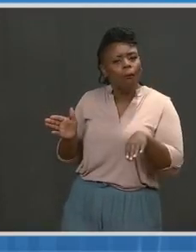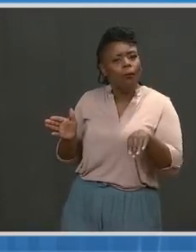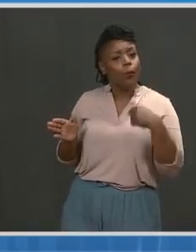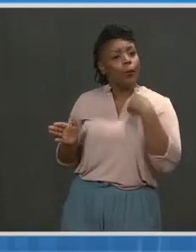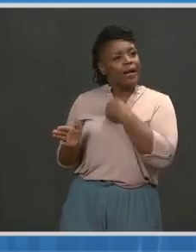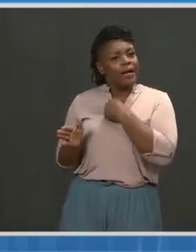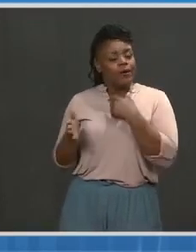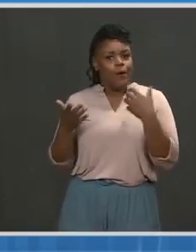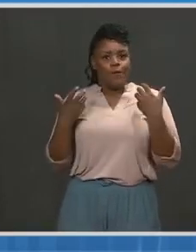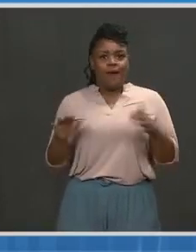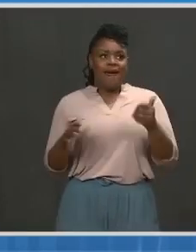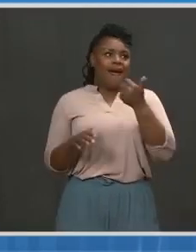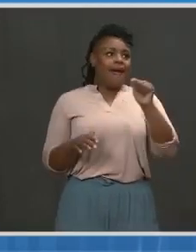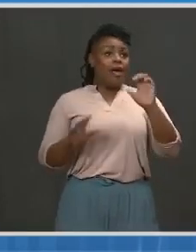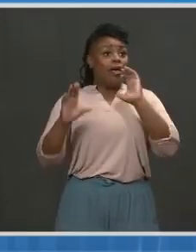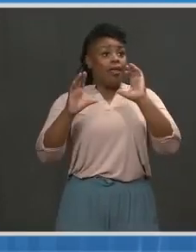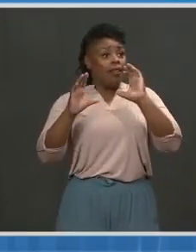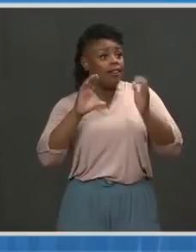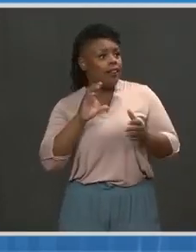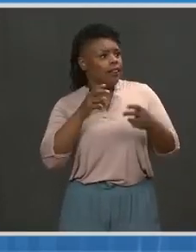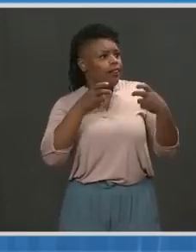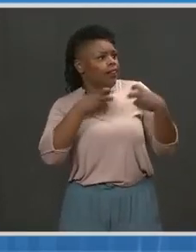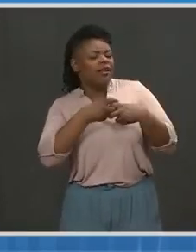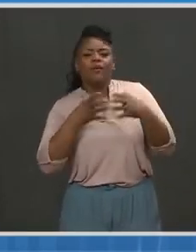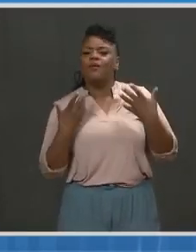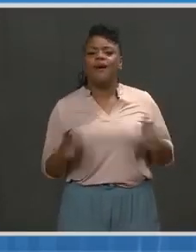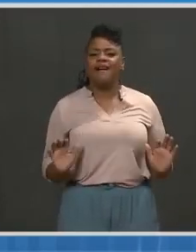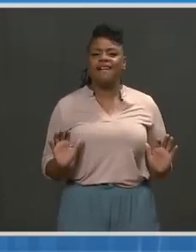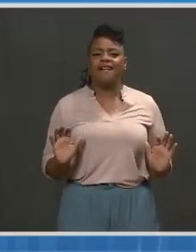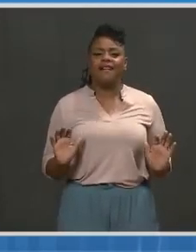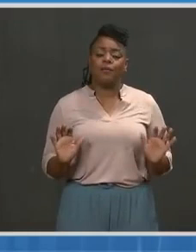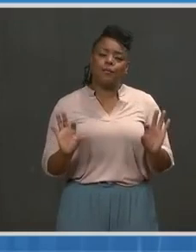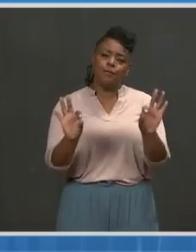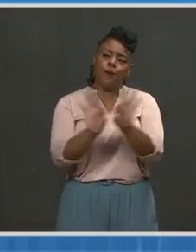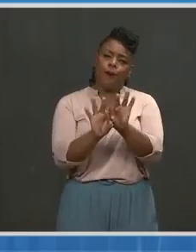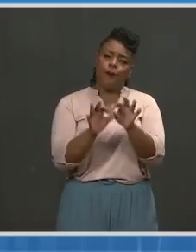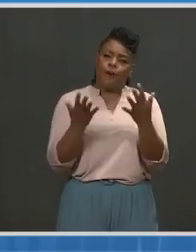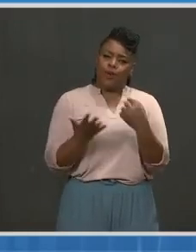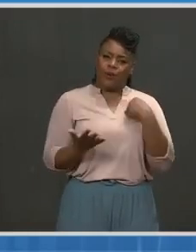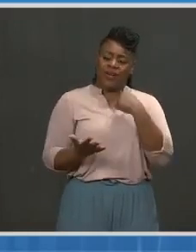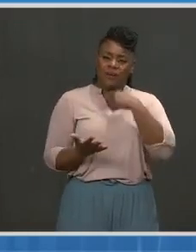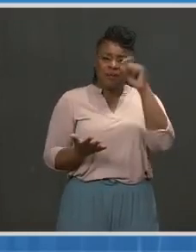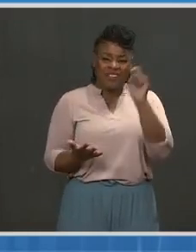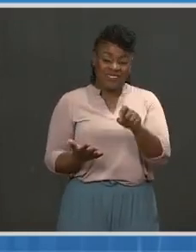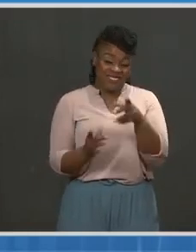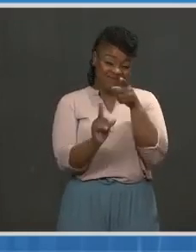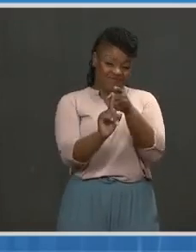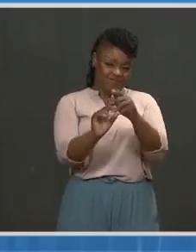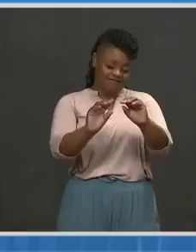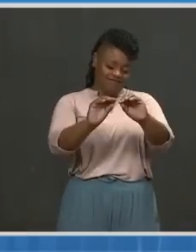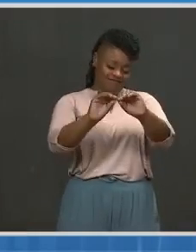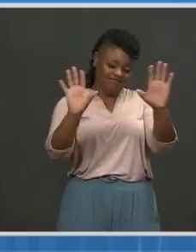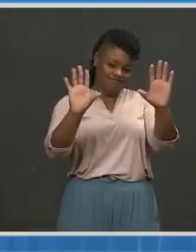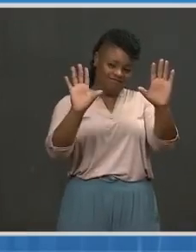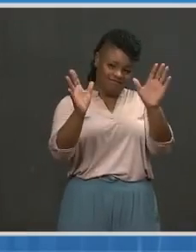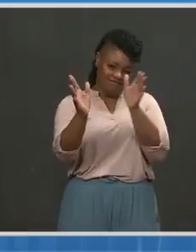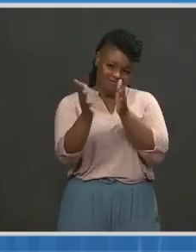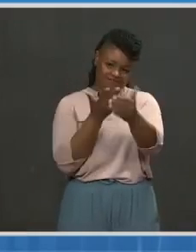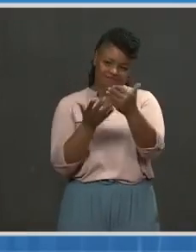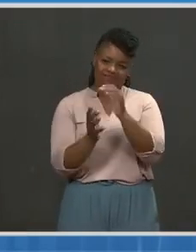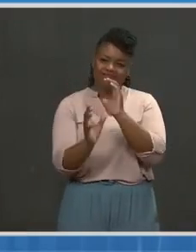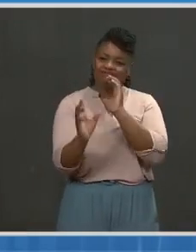Andy said, we want to make sure we're always completely transparent in everything that goes on with regard to our messaging